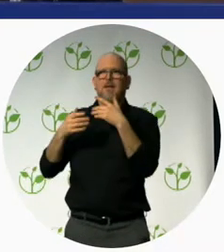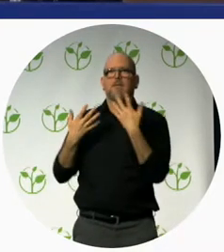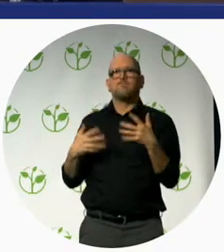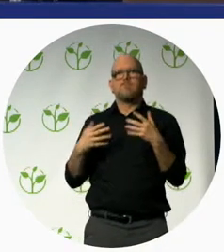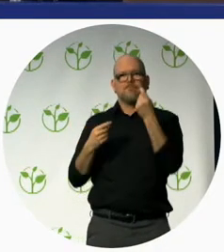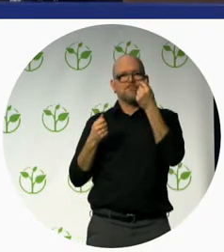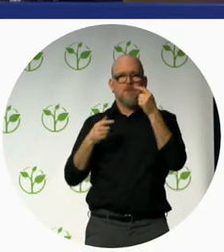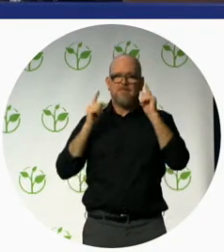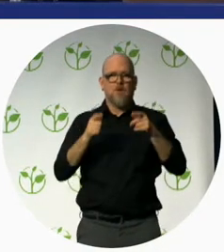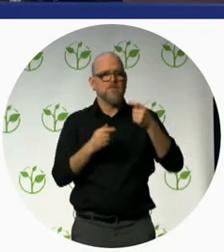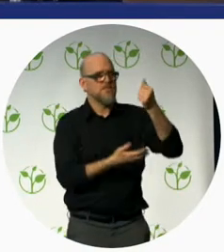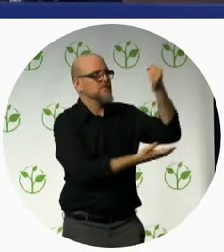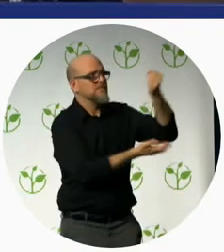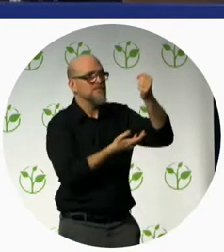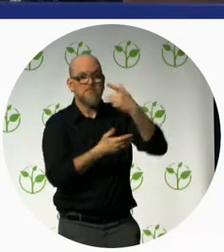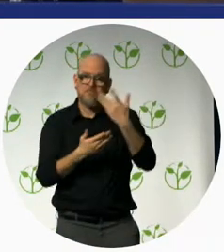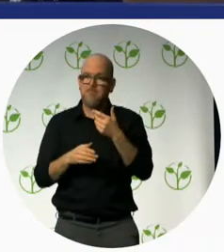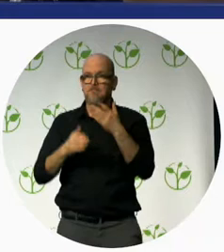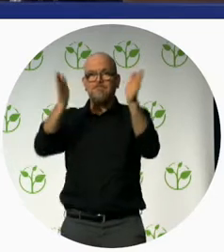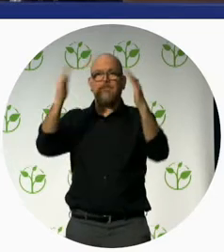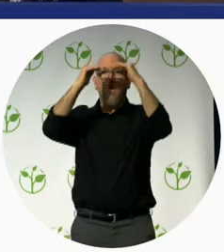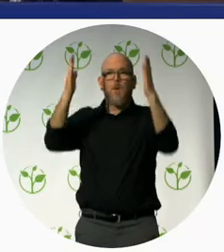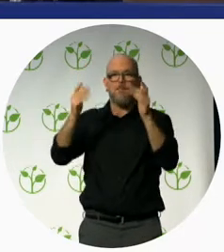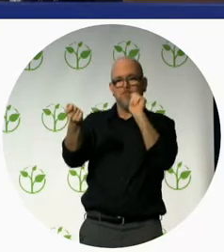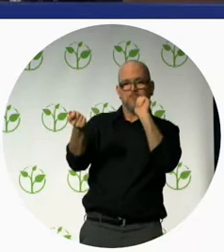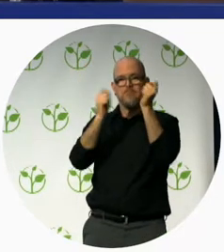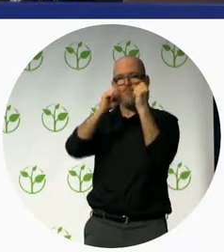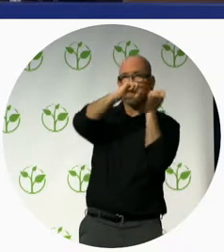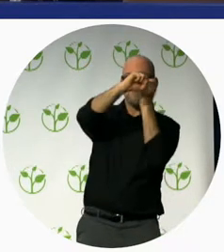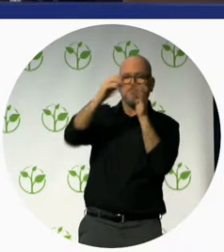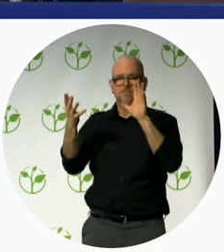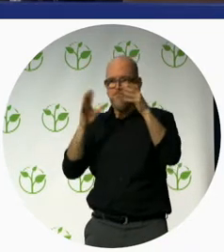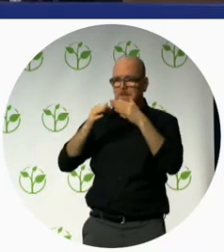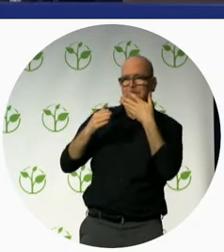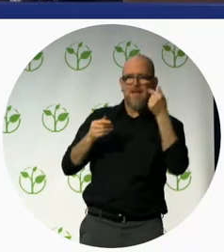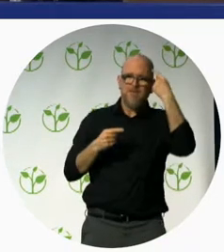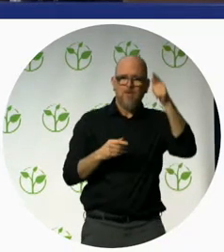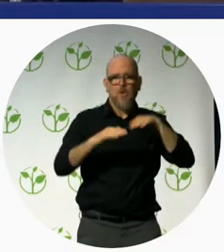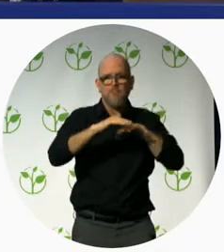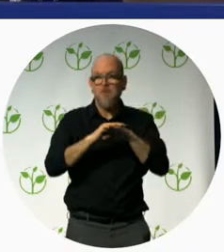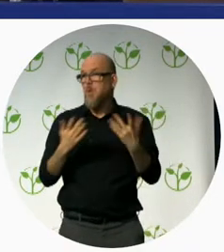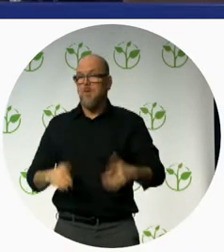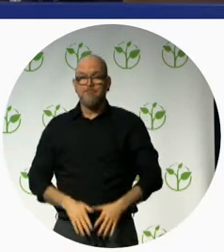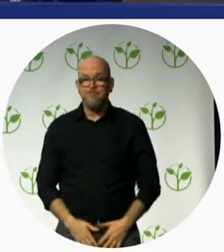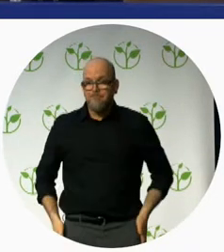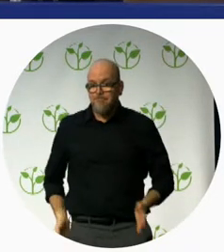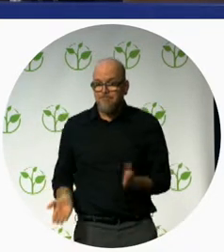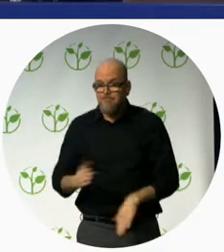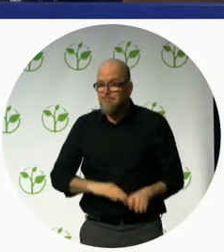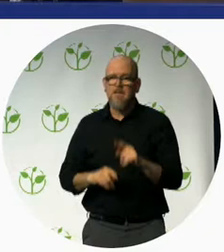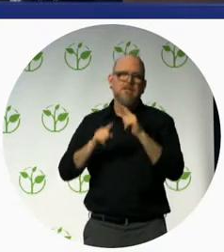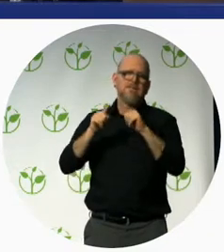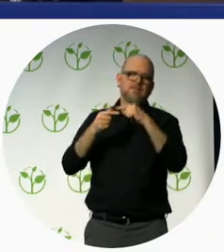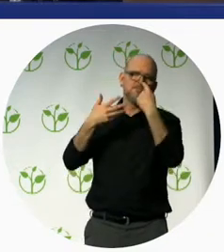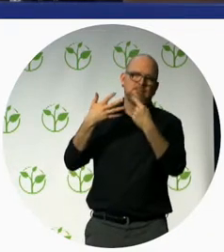things like incontinence we are providing them reusable nappy oral health and awareness building is done